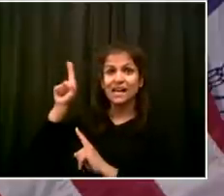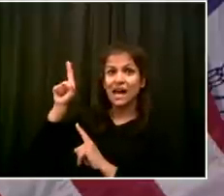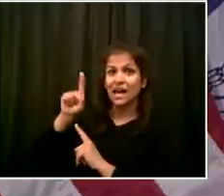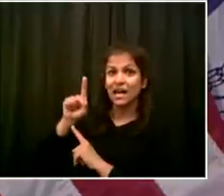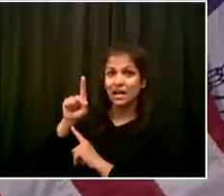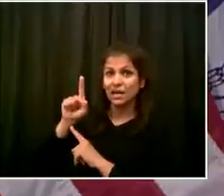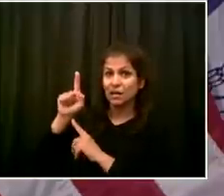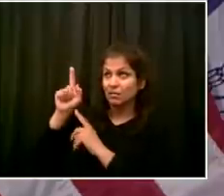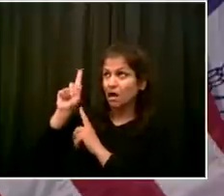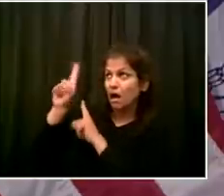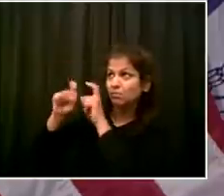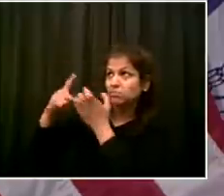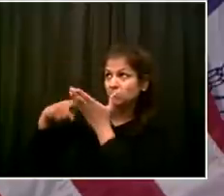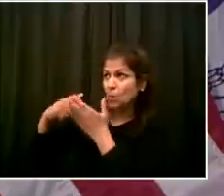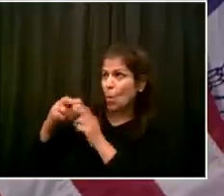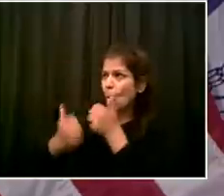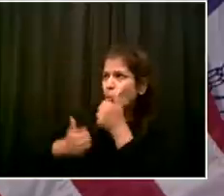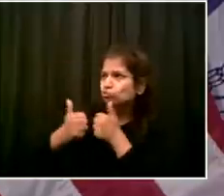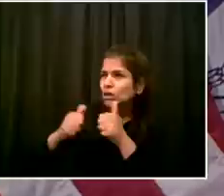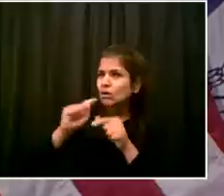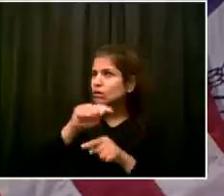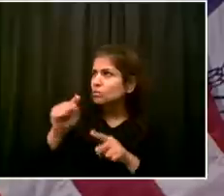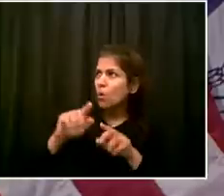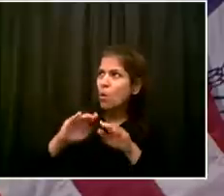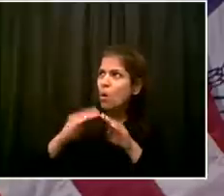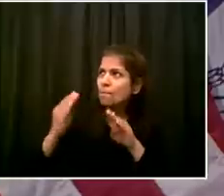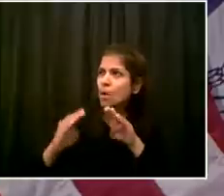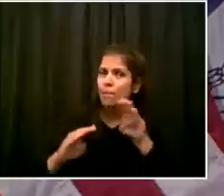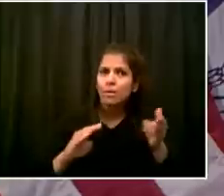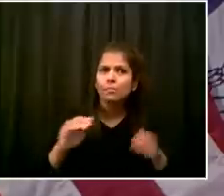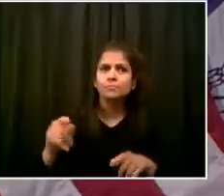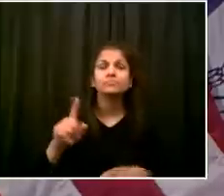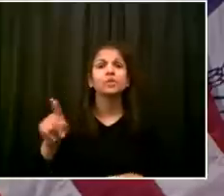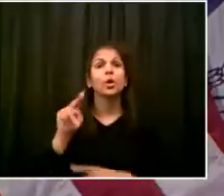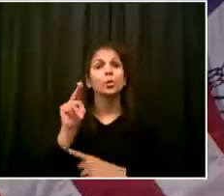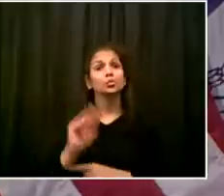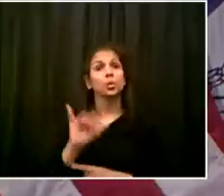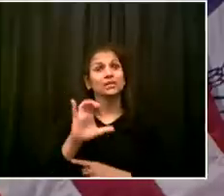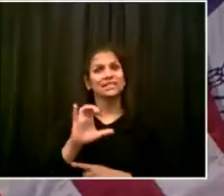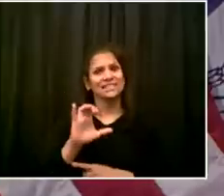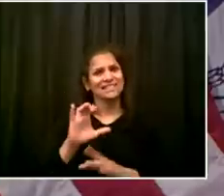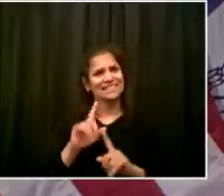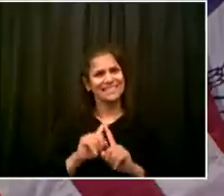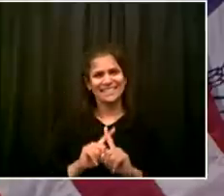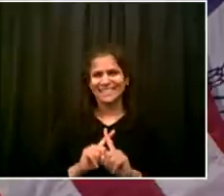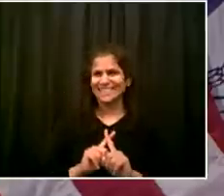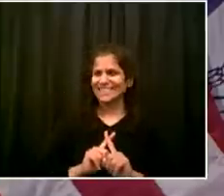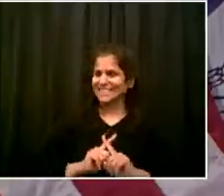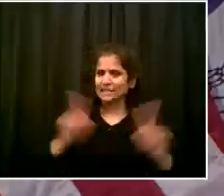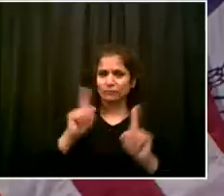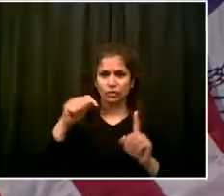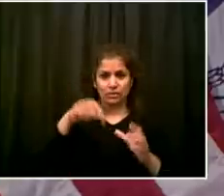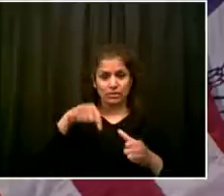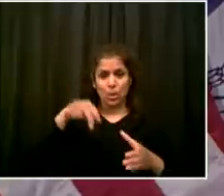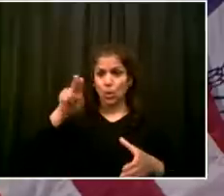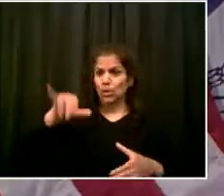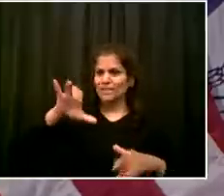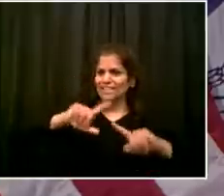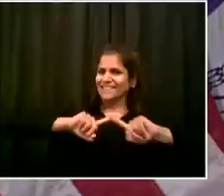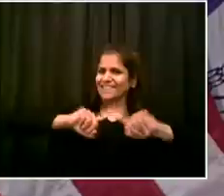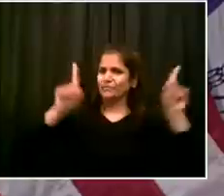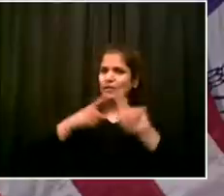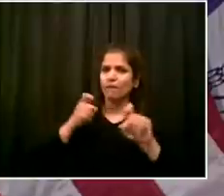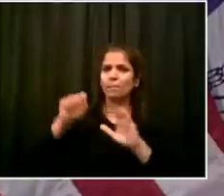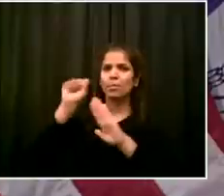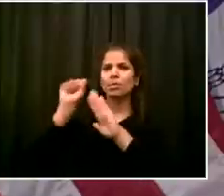congregating, you know, there's things we've got to work through that are particularly challenging in the city. But that is the the set of